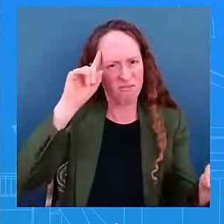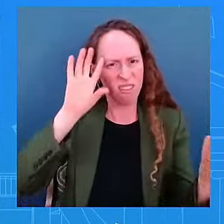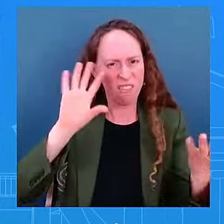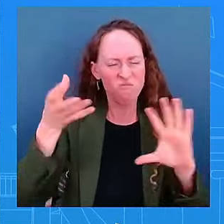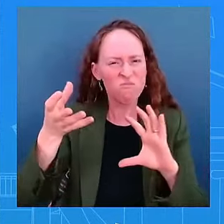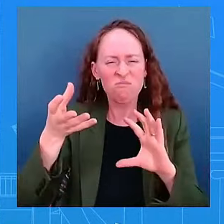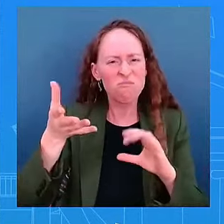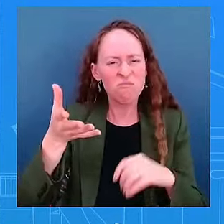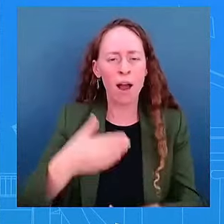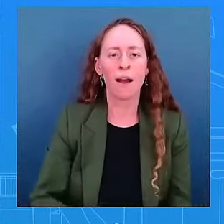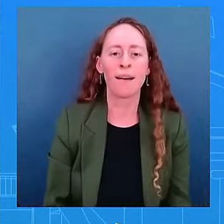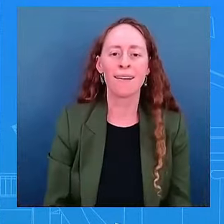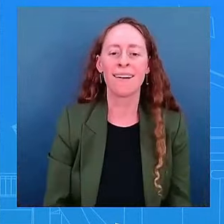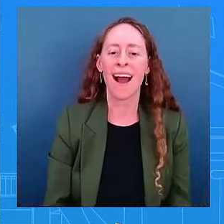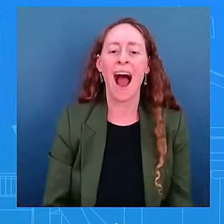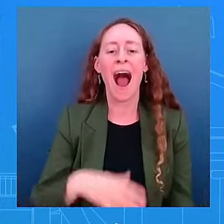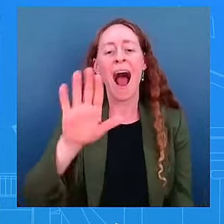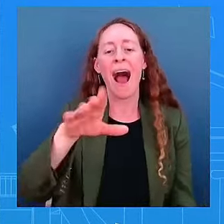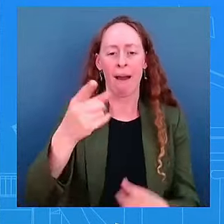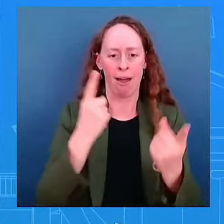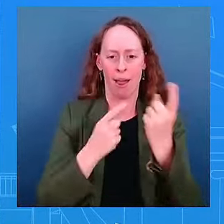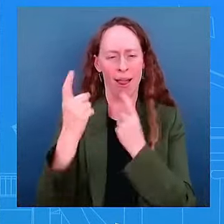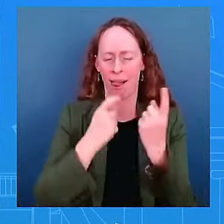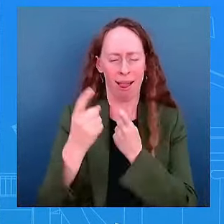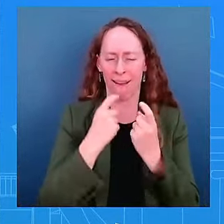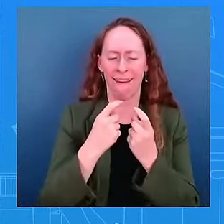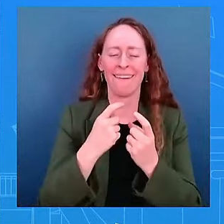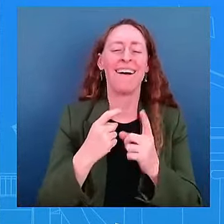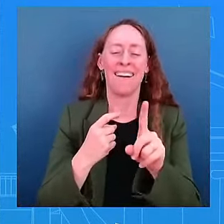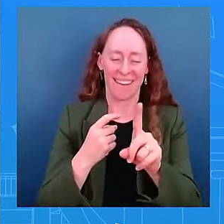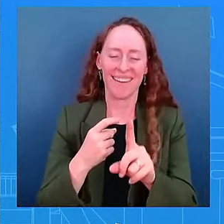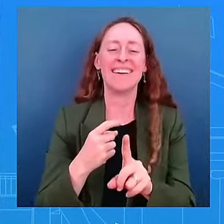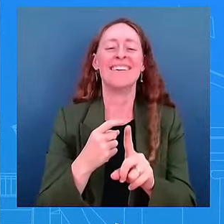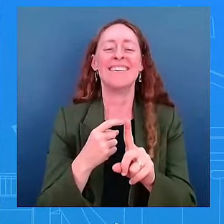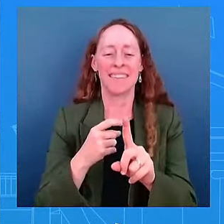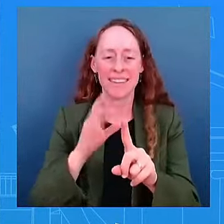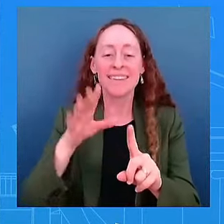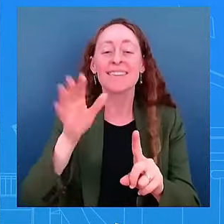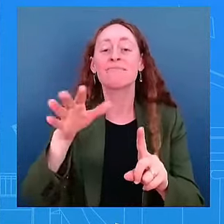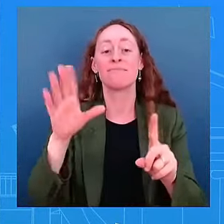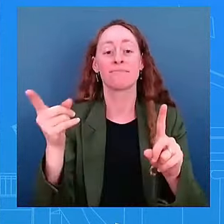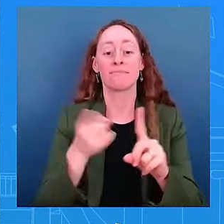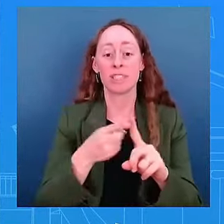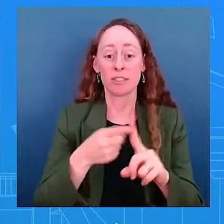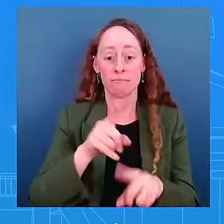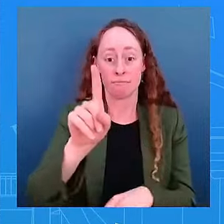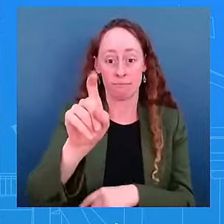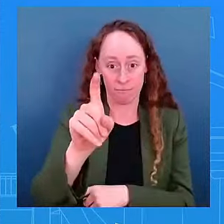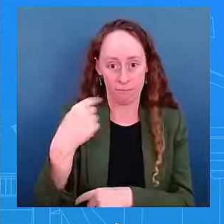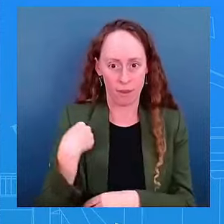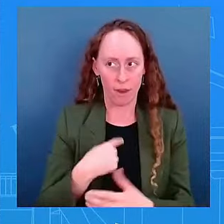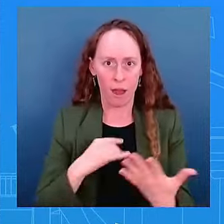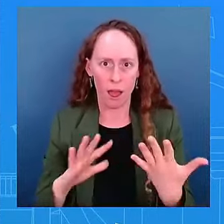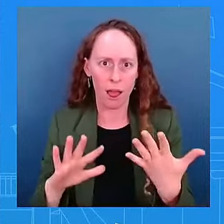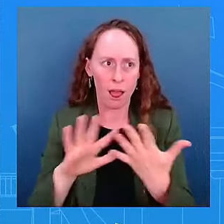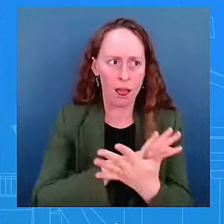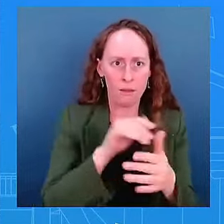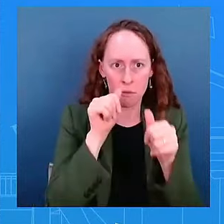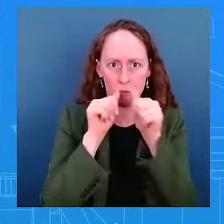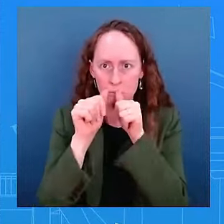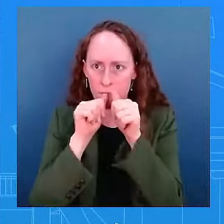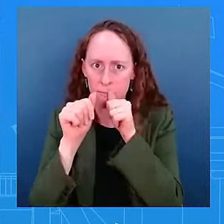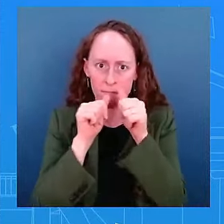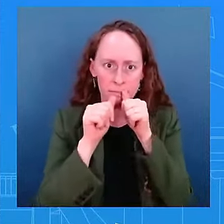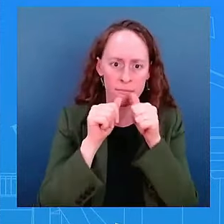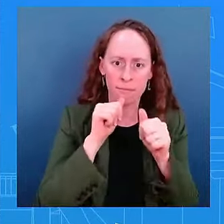Let me... Wait, wait. First of all, there's been no cover up. I want to be very clear about that. I know that's the narrative that you all want. Wait, no, no, no.